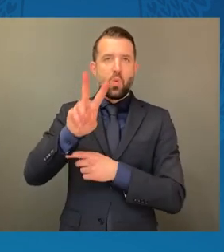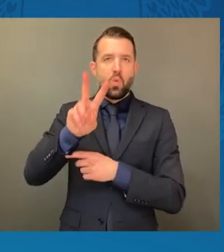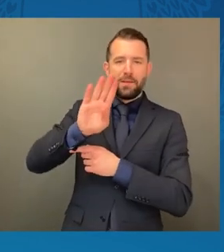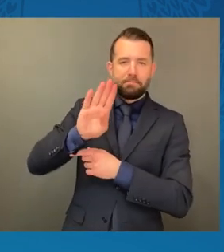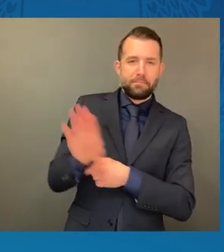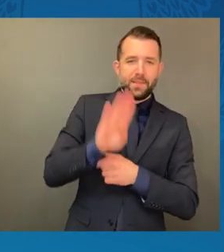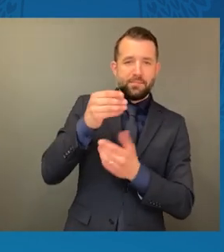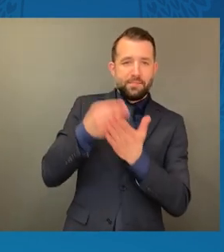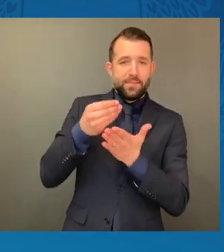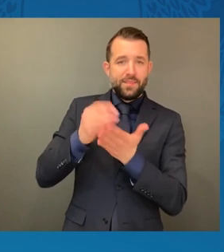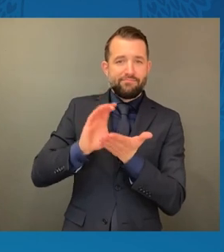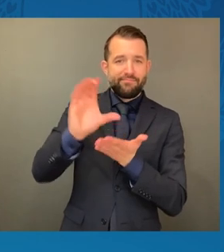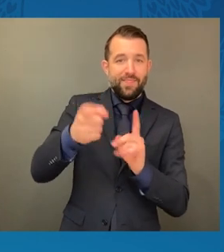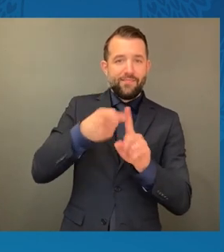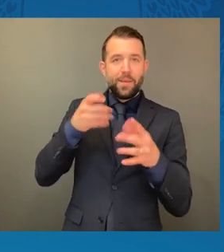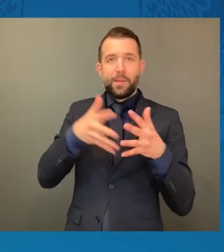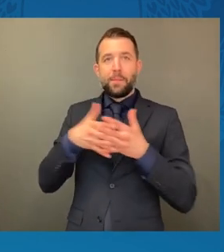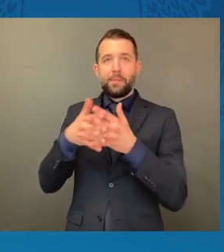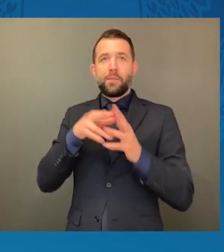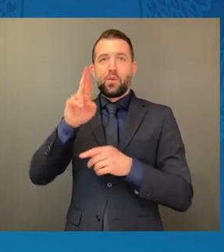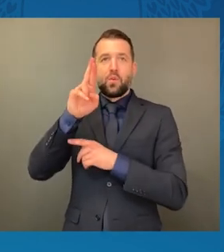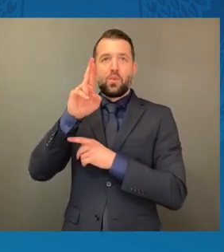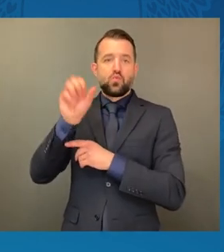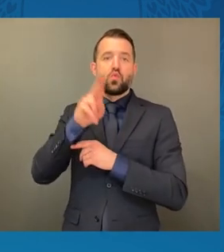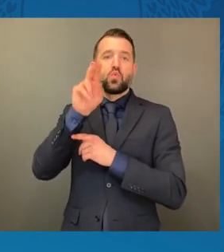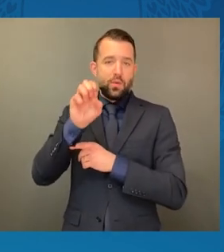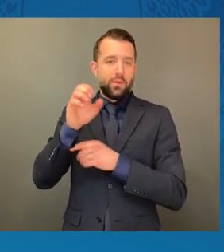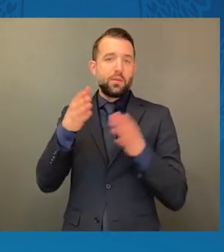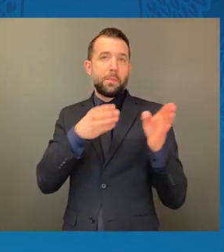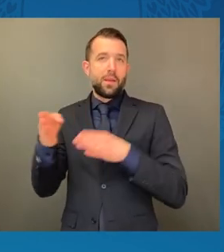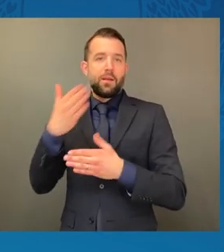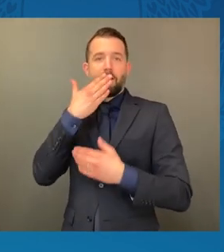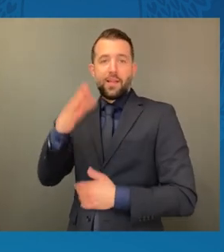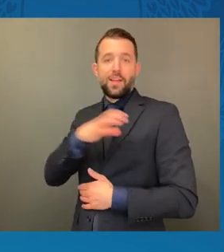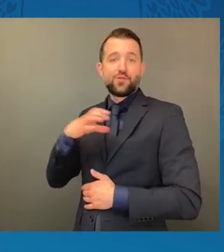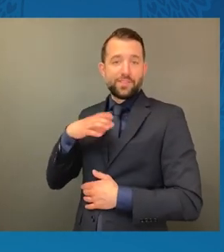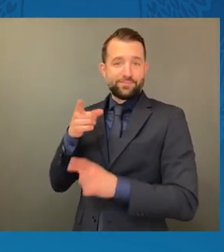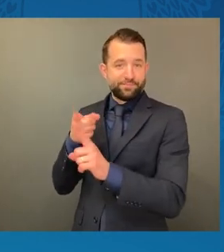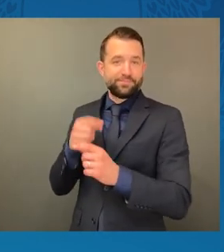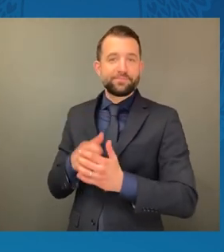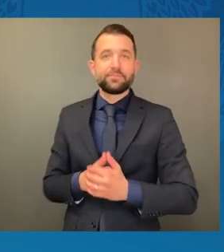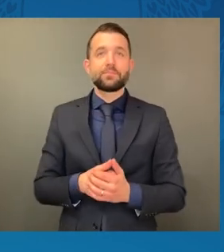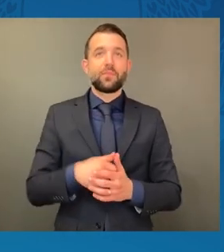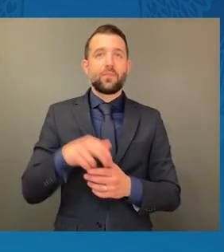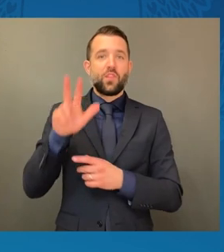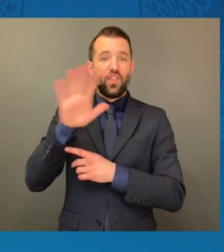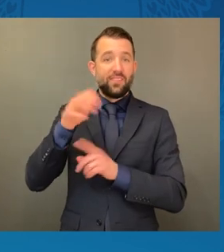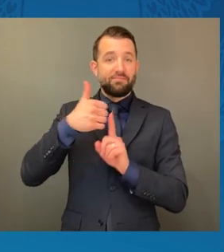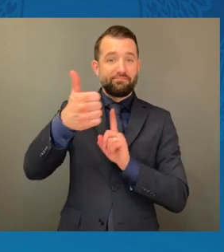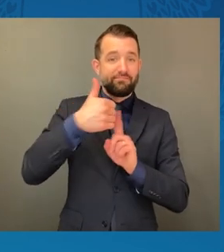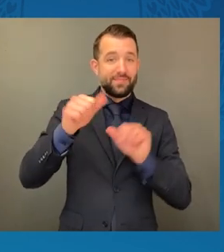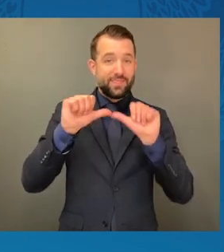Rescue Plan — thank you, Congress — to 35 transit agencies spread across 18 states.